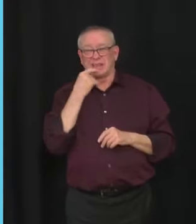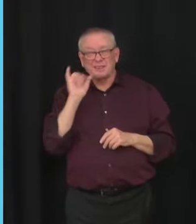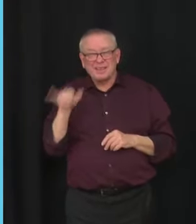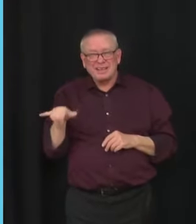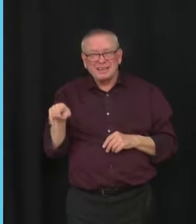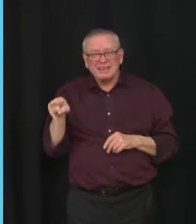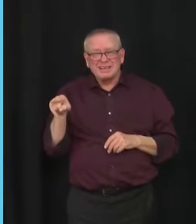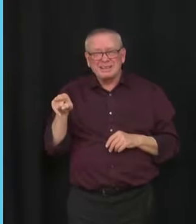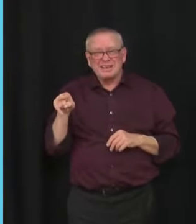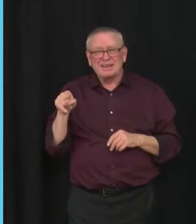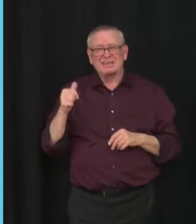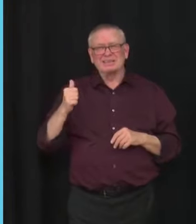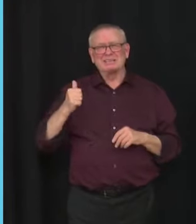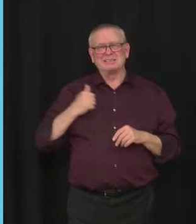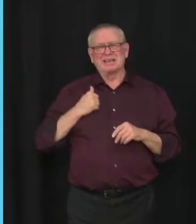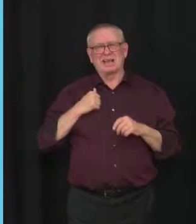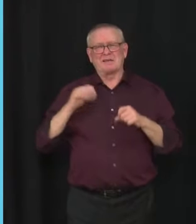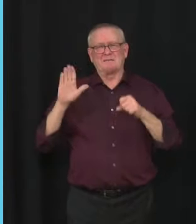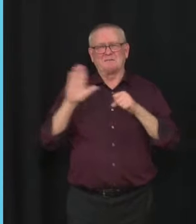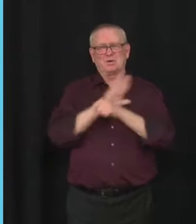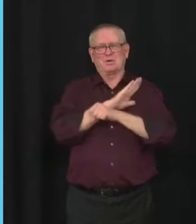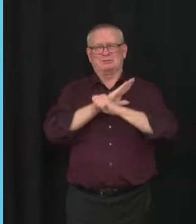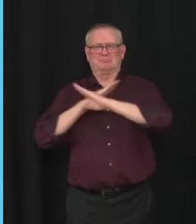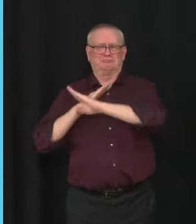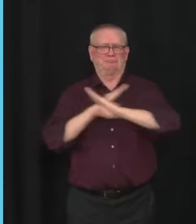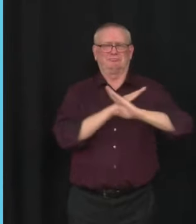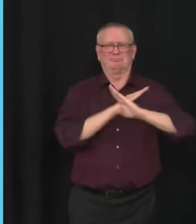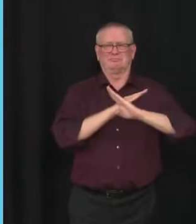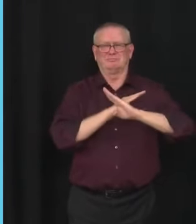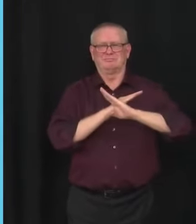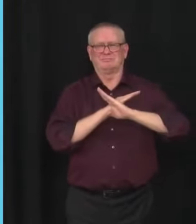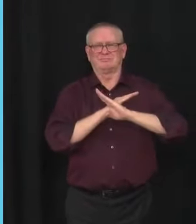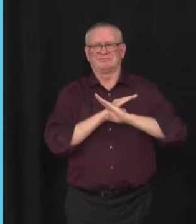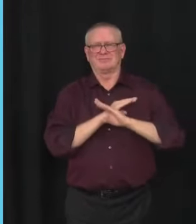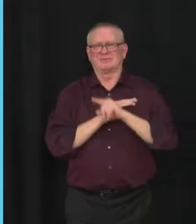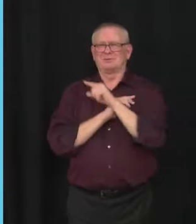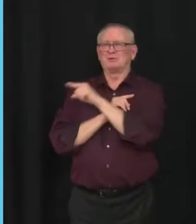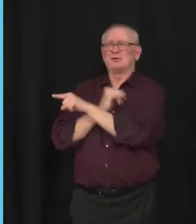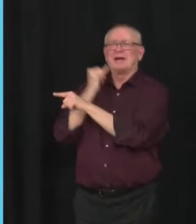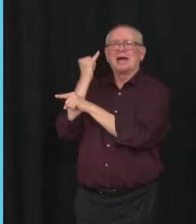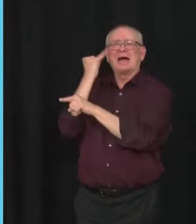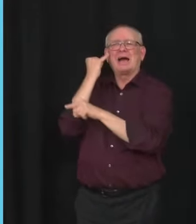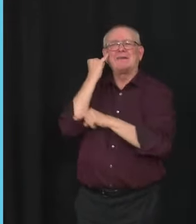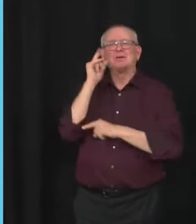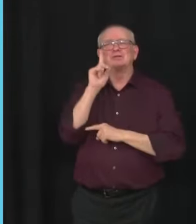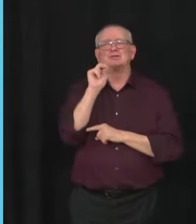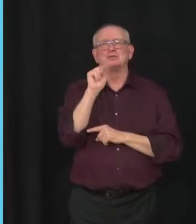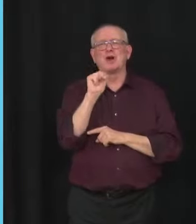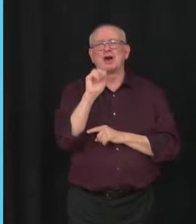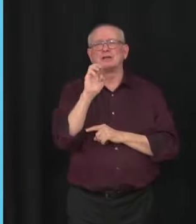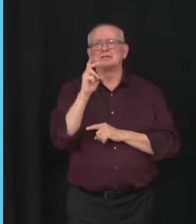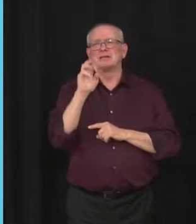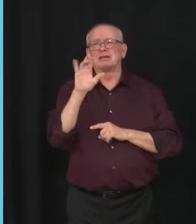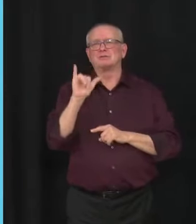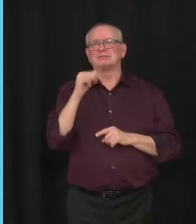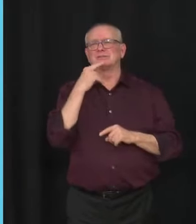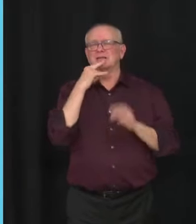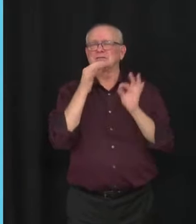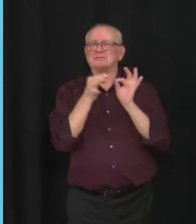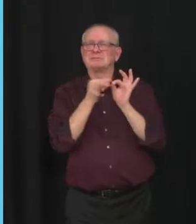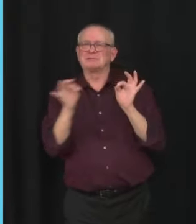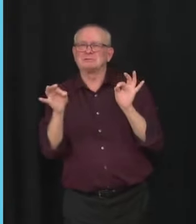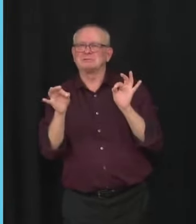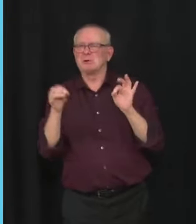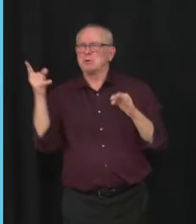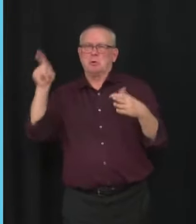is crazy and sick, he would have been cancelled by the CBC in a New York minute, but instead the